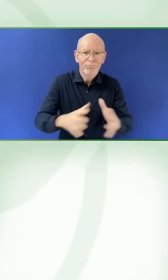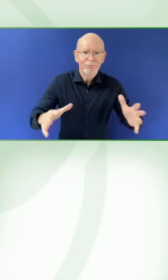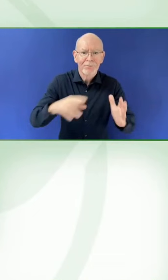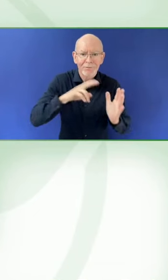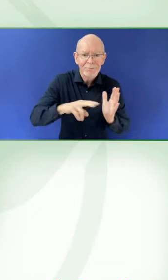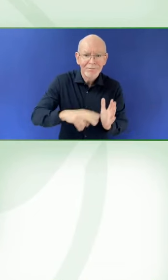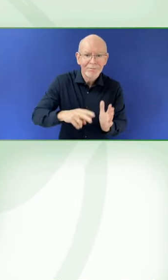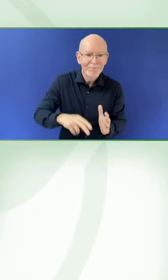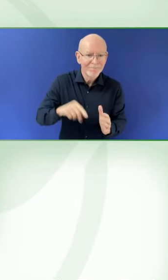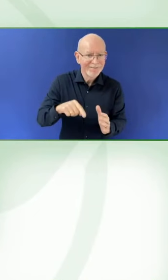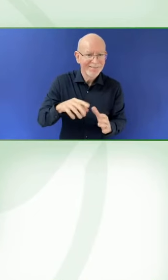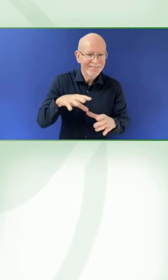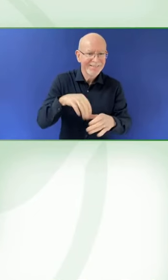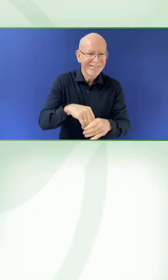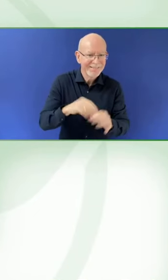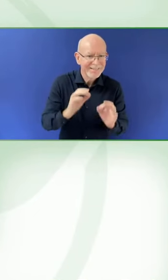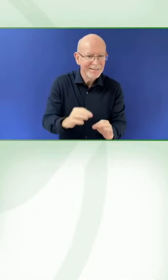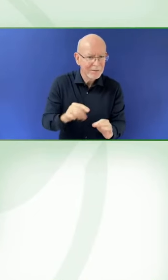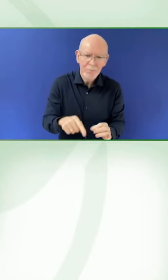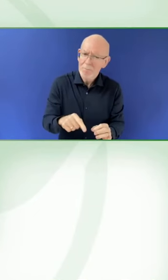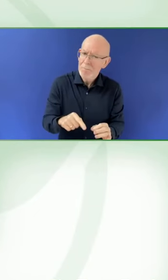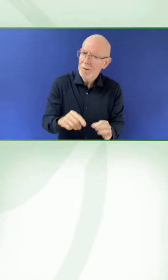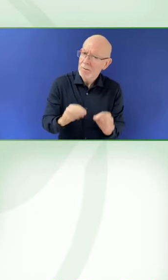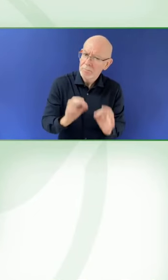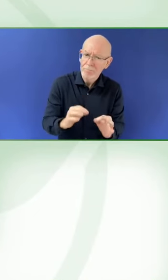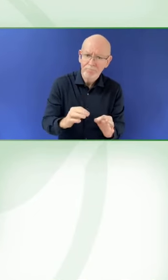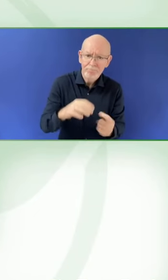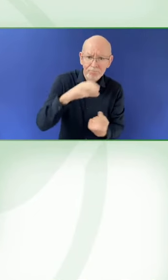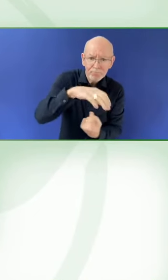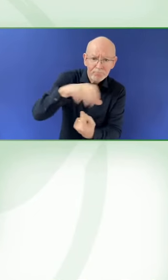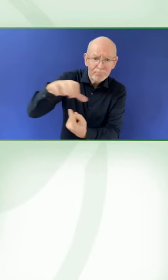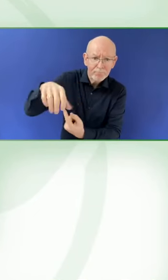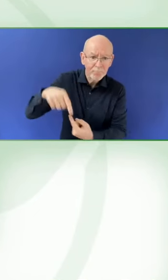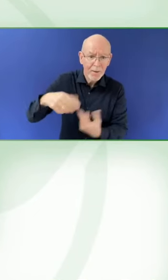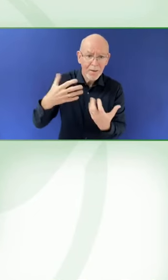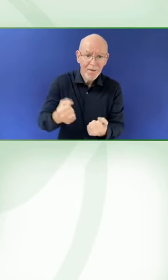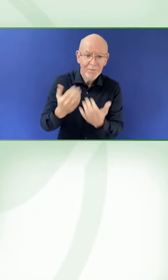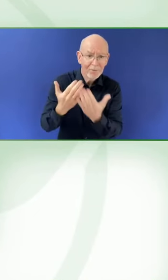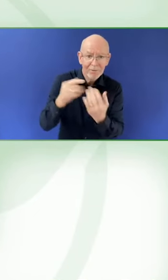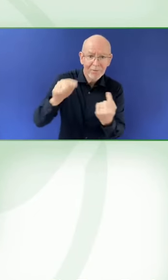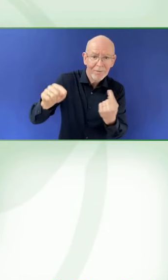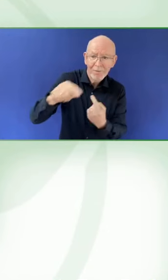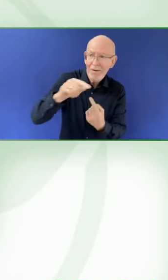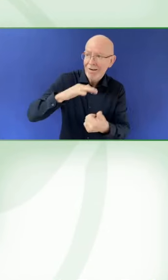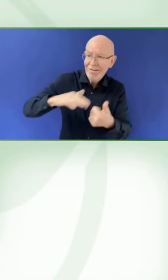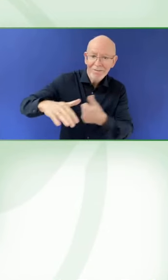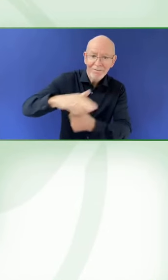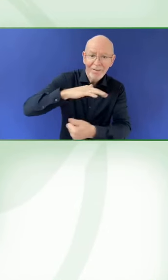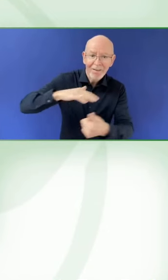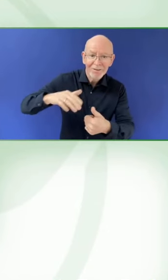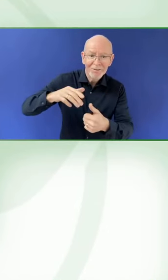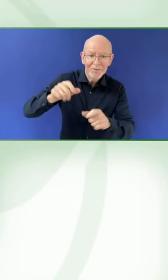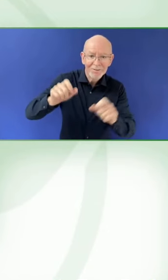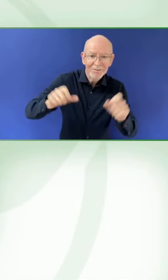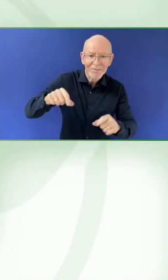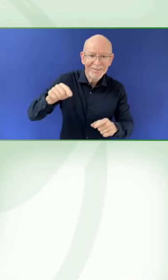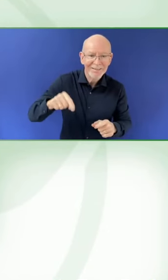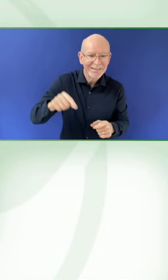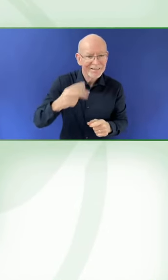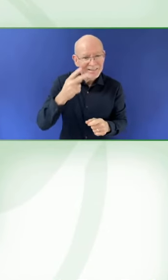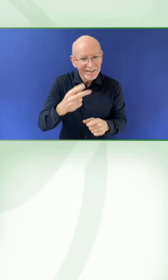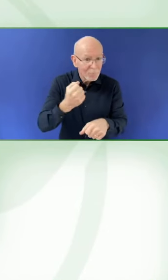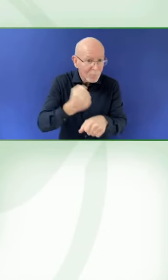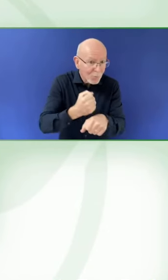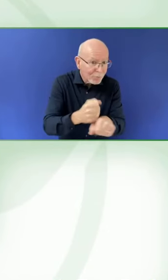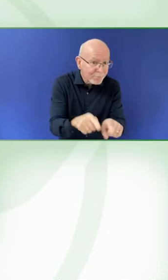assistive technology, whether content is accessible or not, or when barriers are unnecessarily put up, then we're missing out on